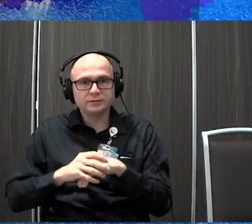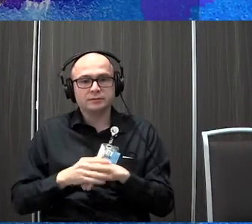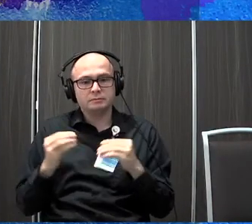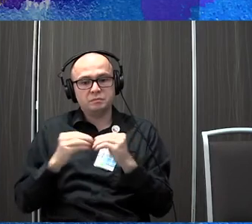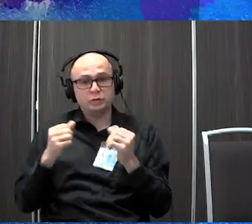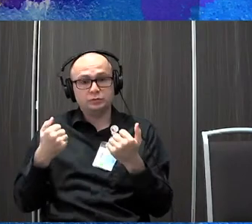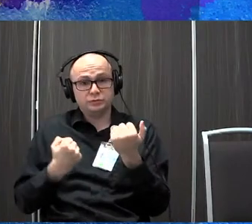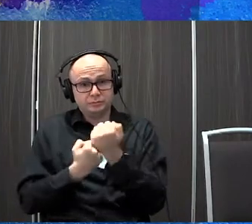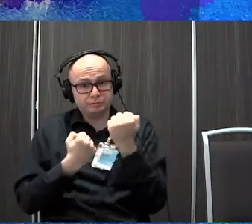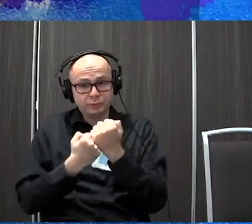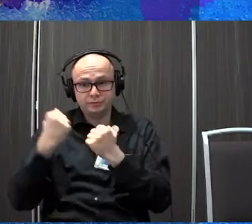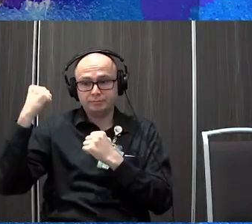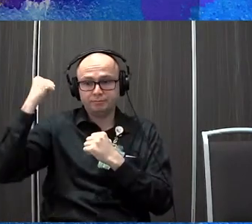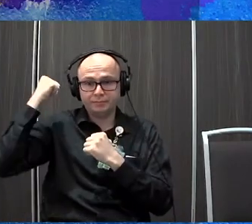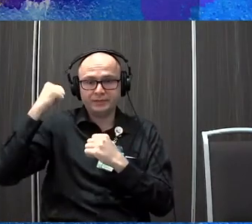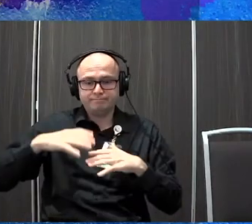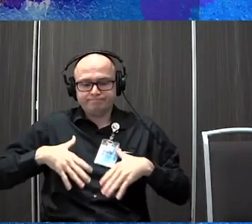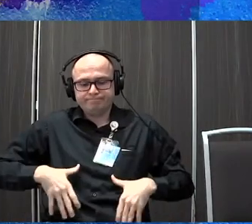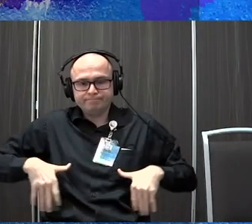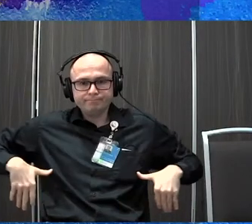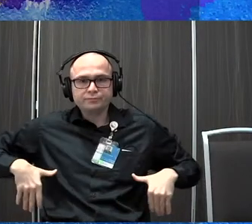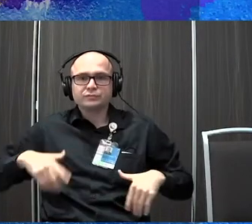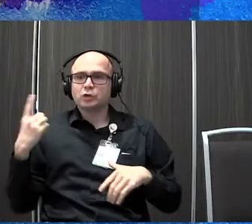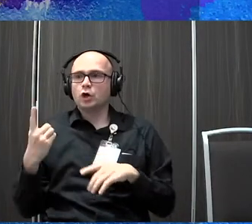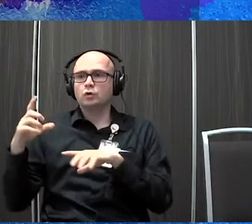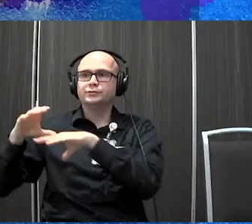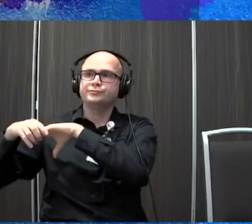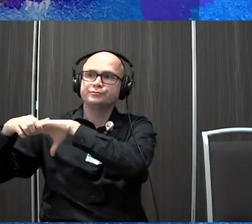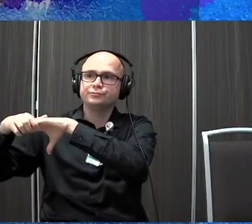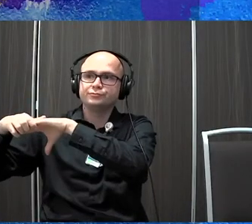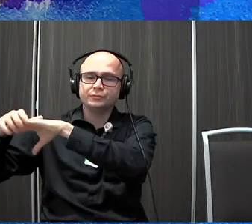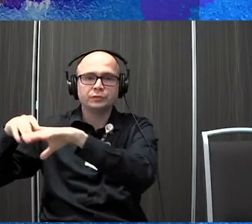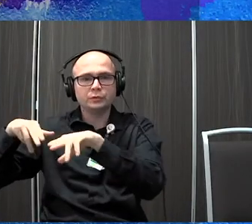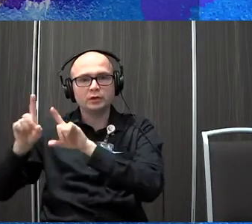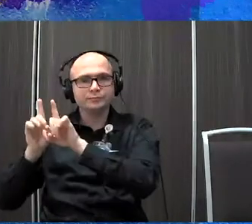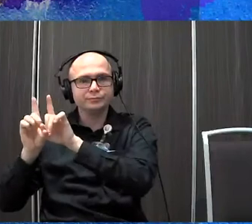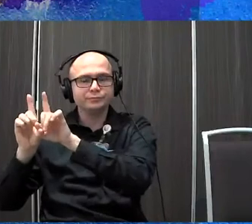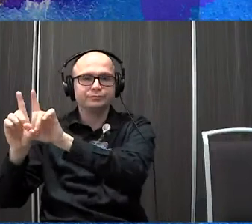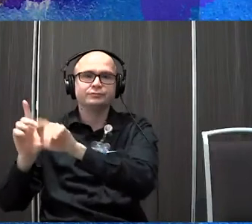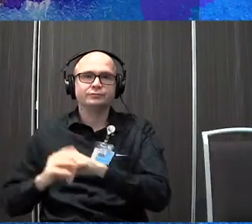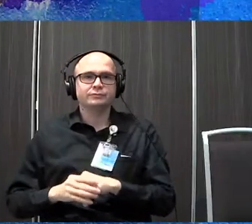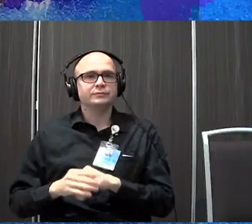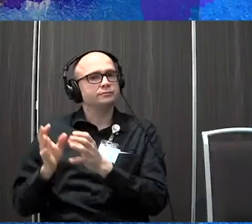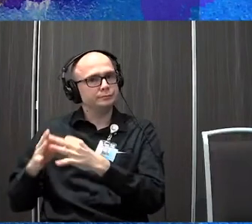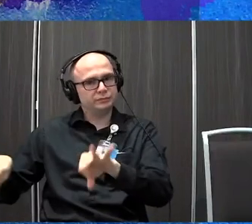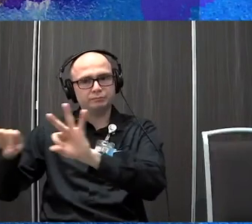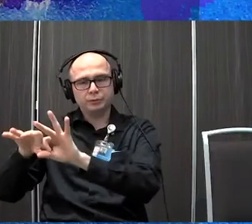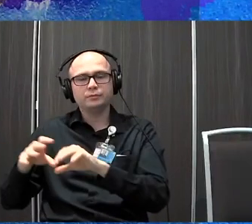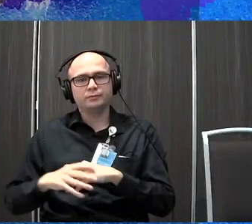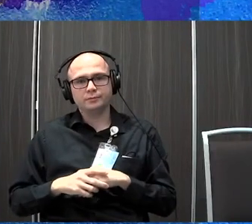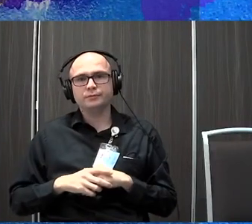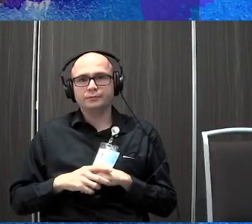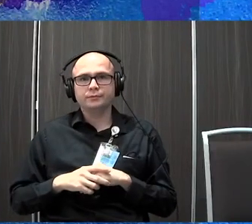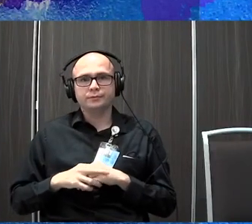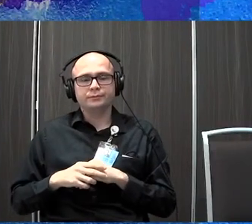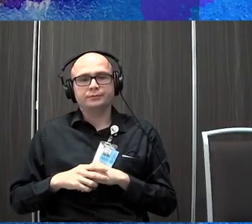support at their trunk, um, rather than always holding onto their hands and having them hold onto something. That's a very important, important part of